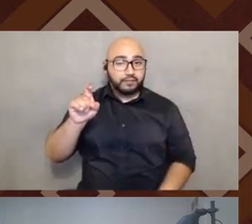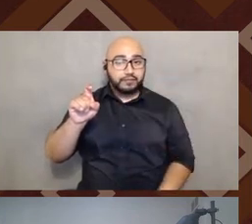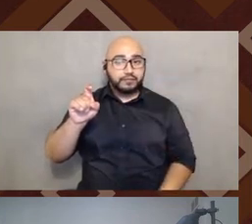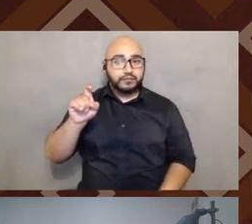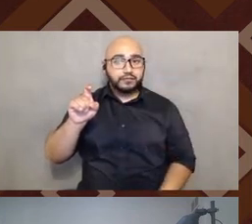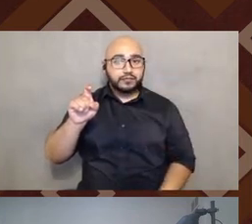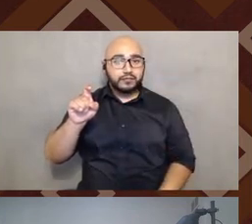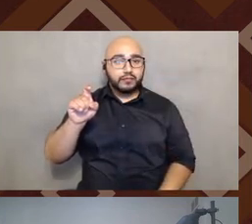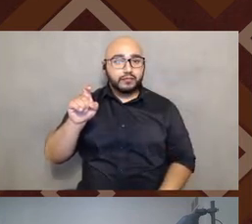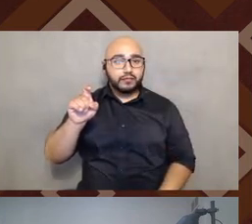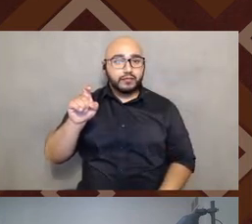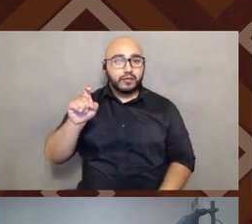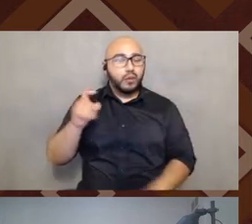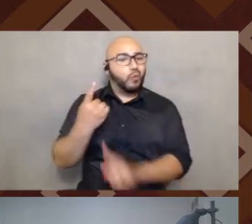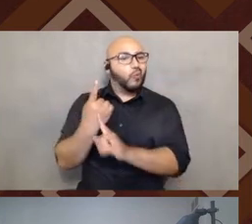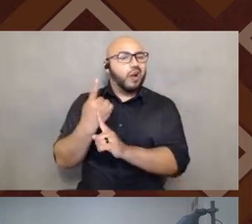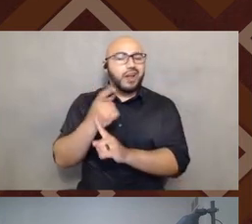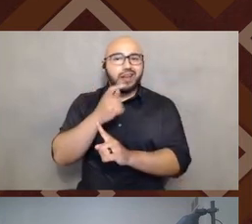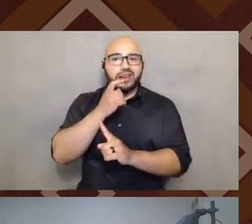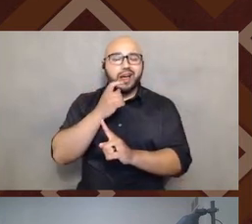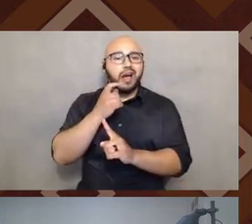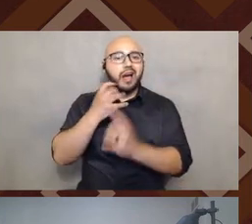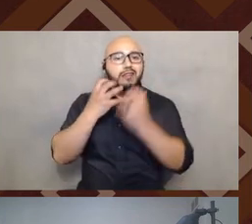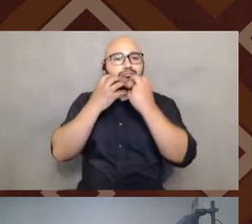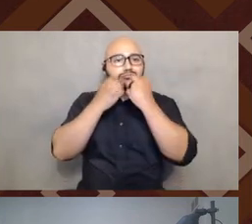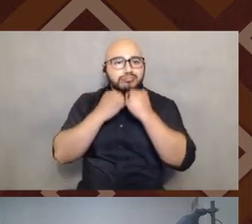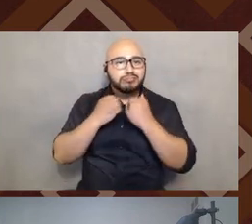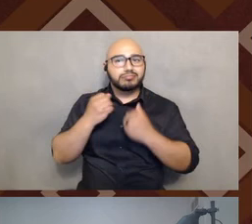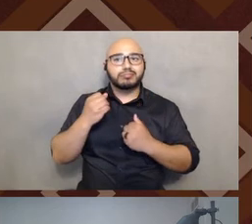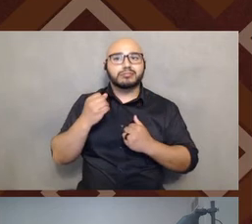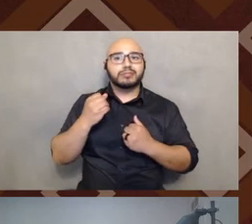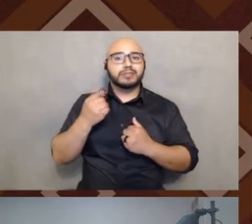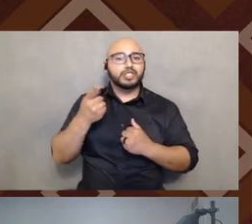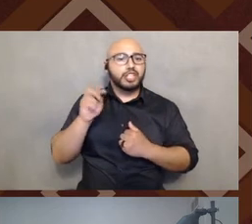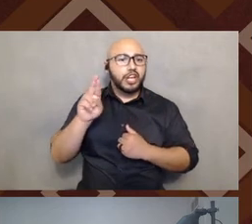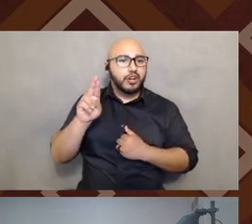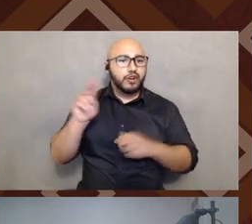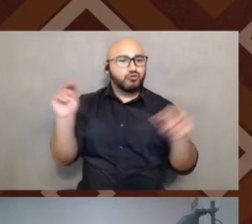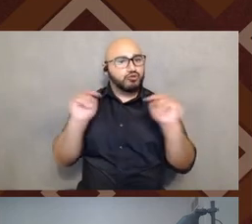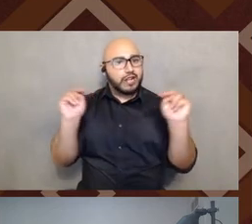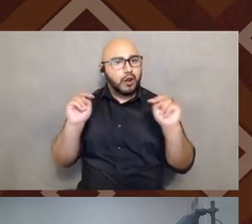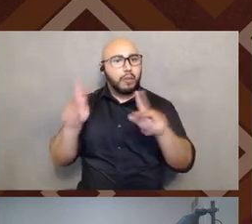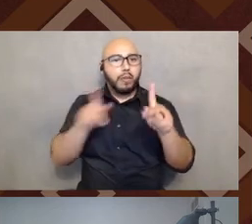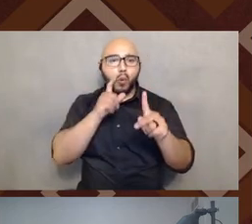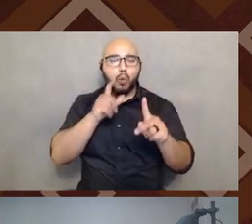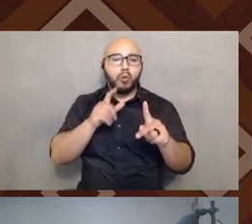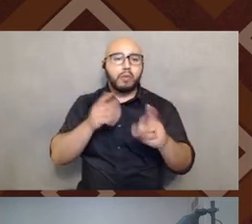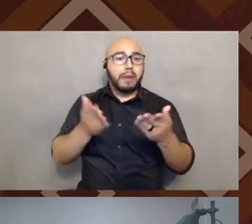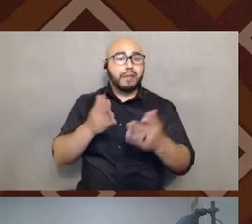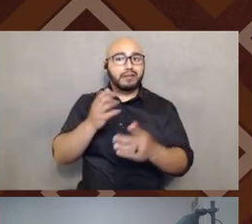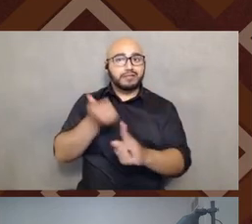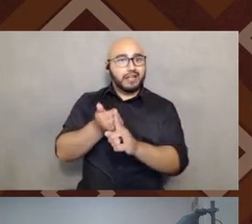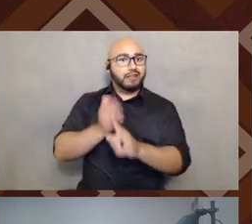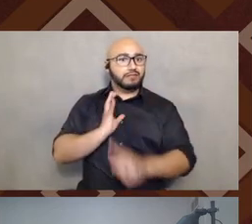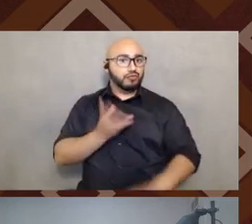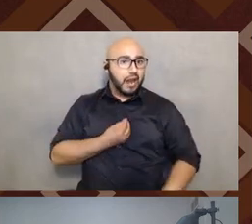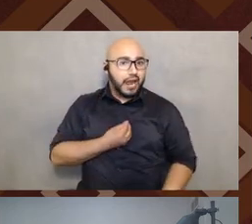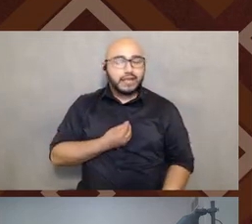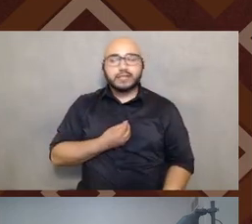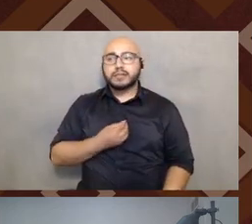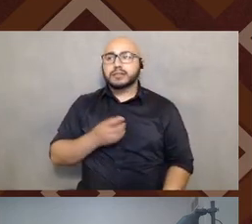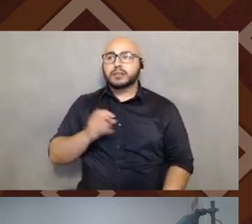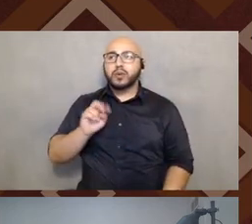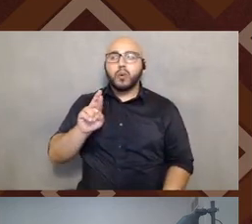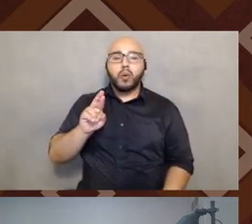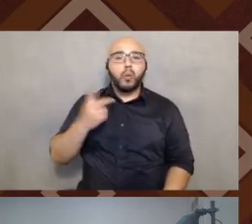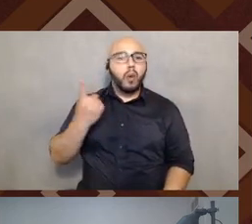know, um, not embracing the idea of gender neutrality or people who might be trans or people who might like one aspect